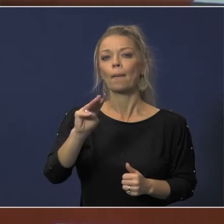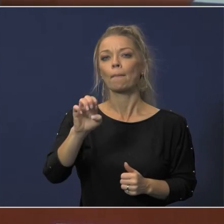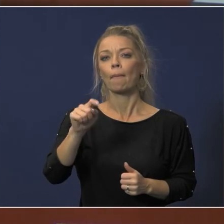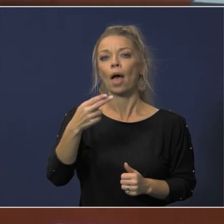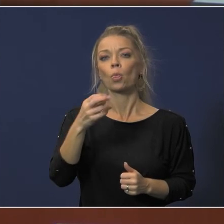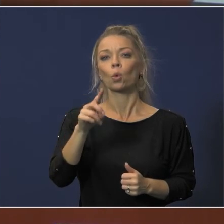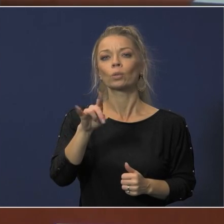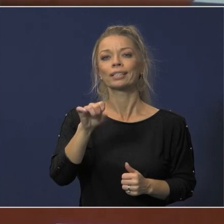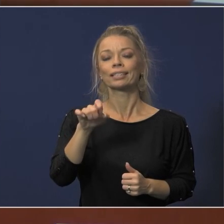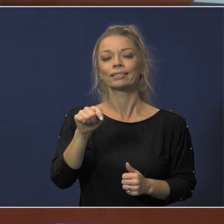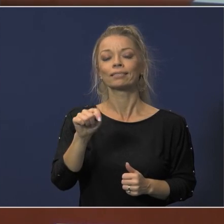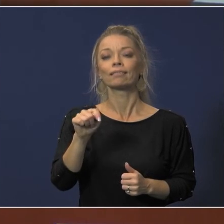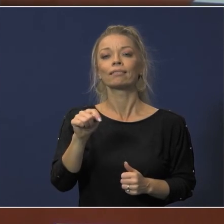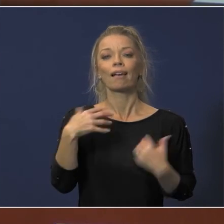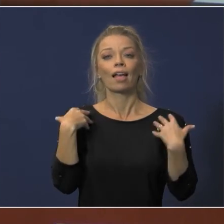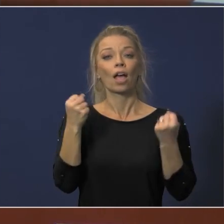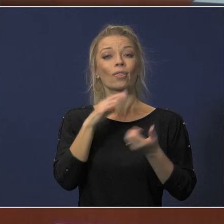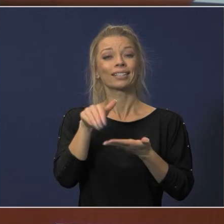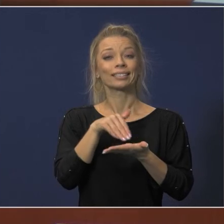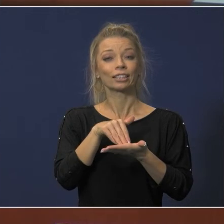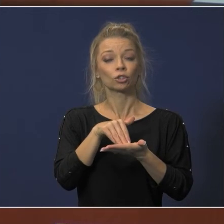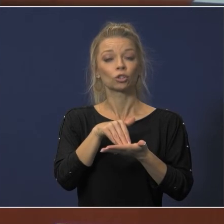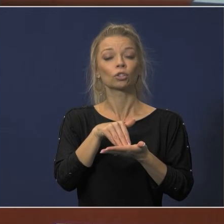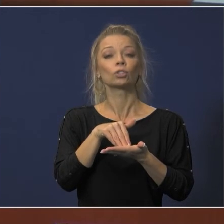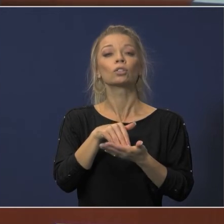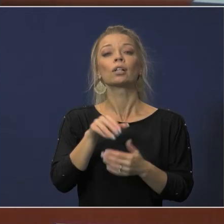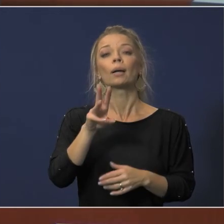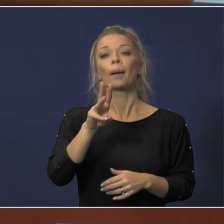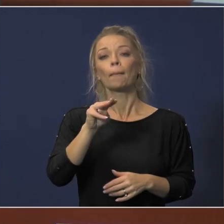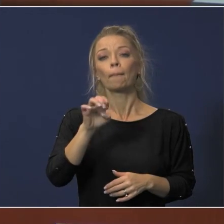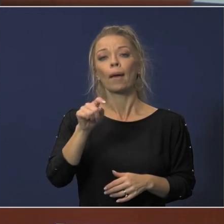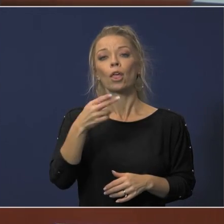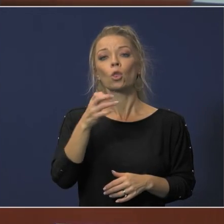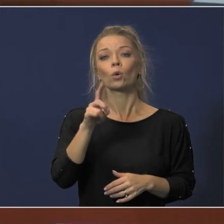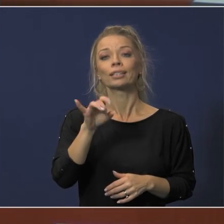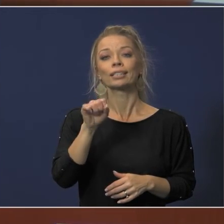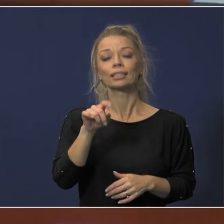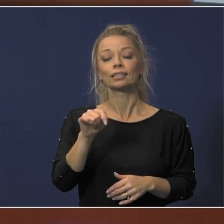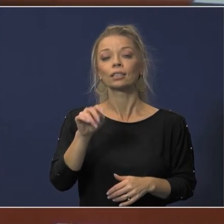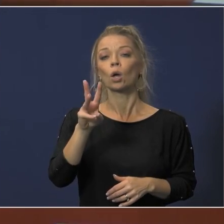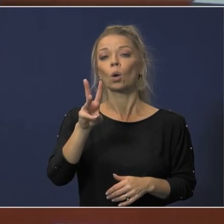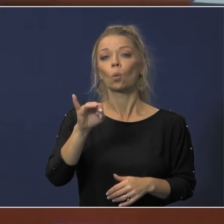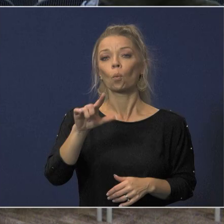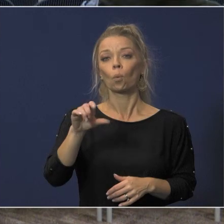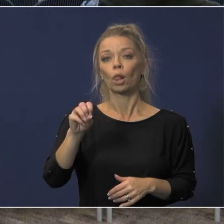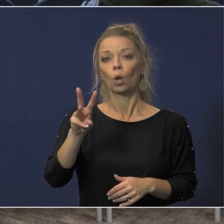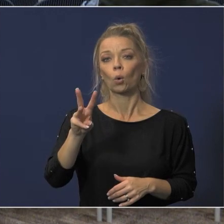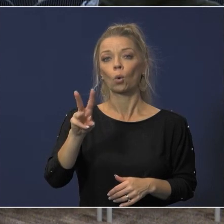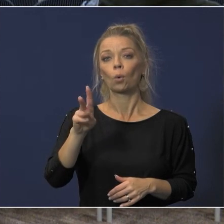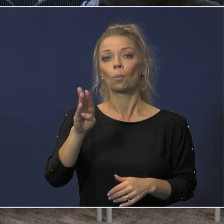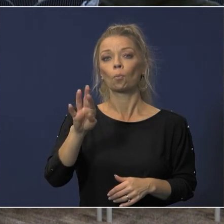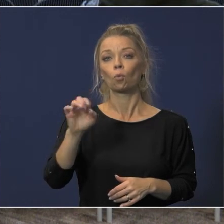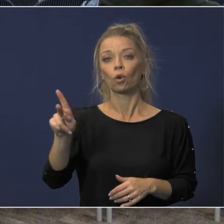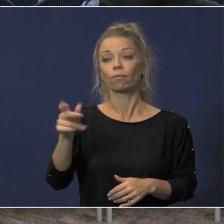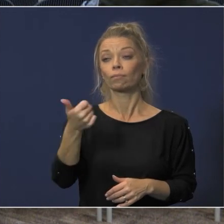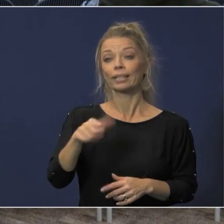health centers dba houston methodist willowbrook any questions for dr bergman or dr macias